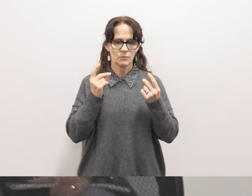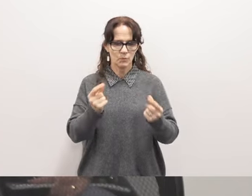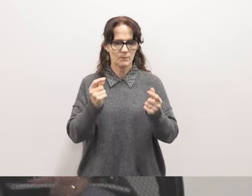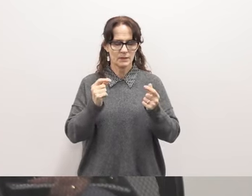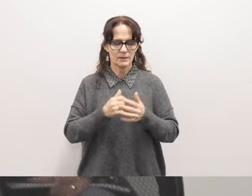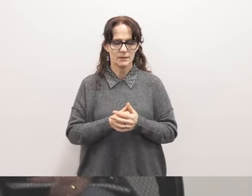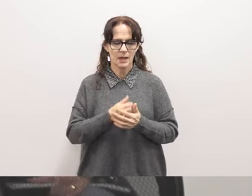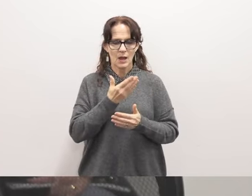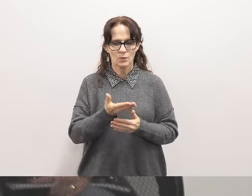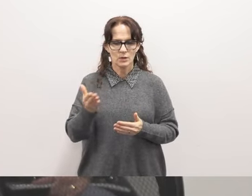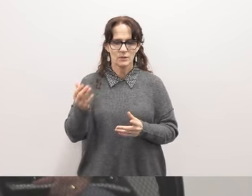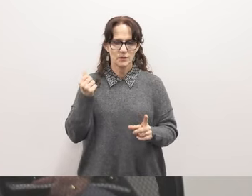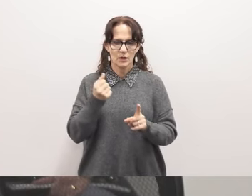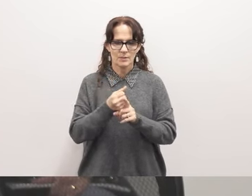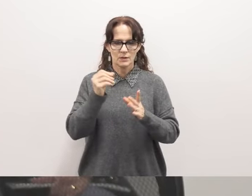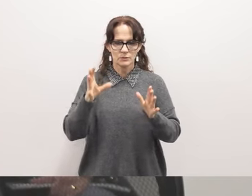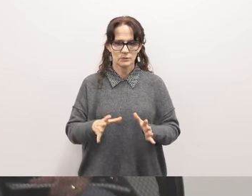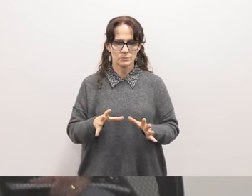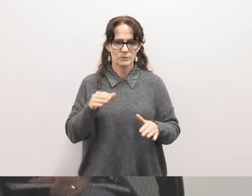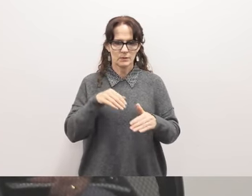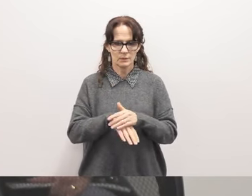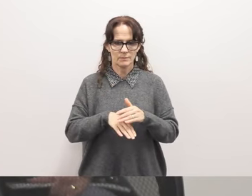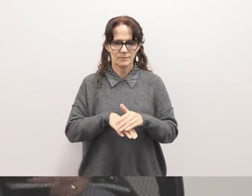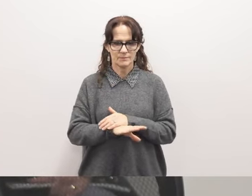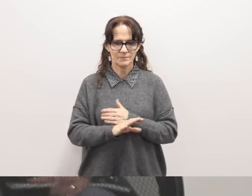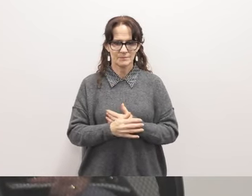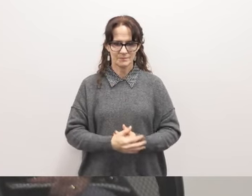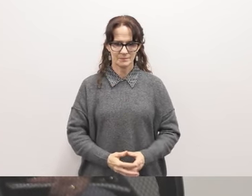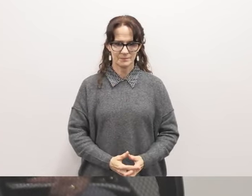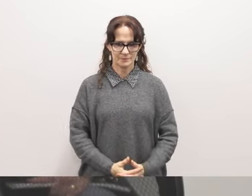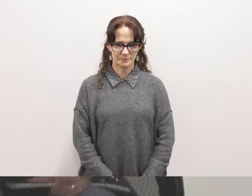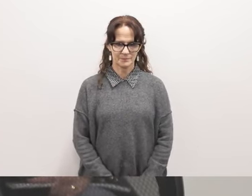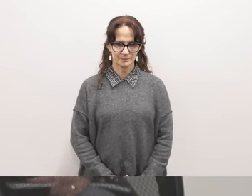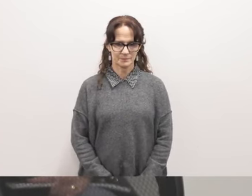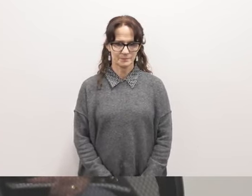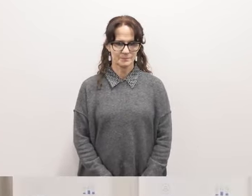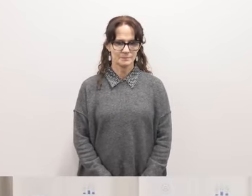resources for impacted students that are accessible. Thanks.